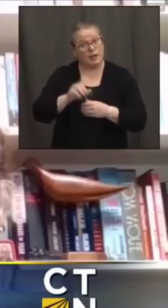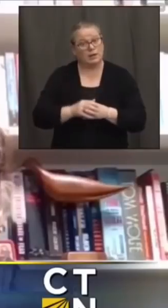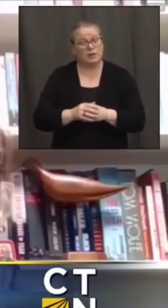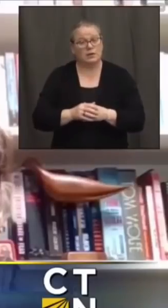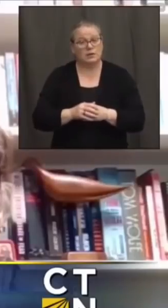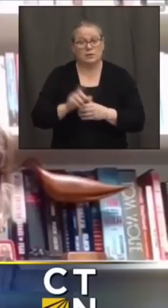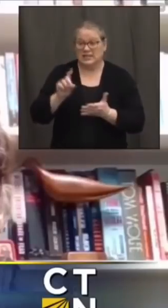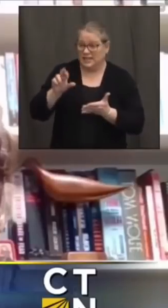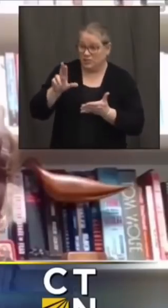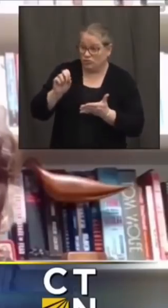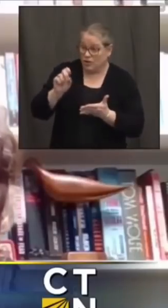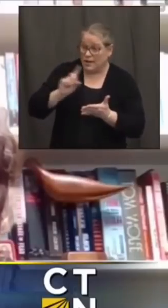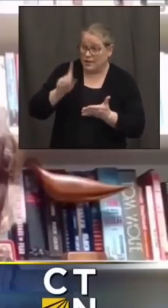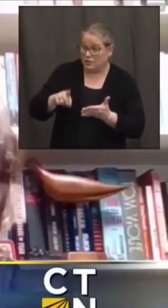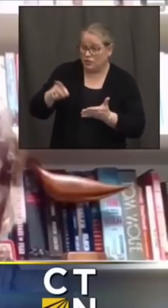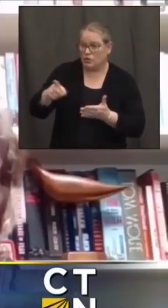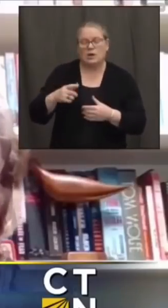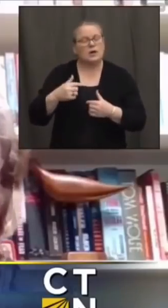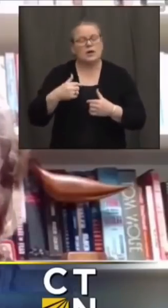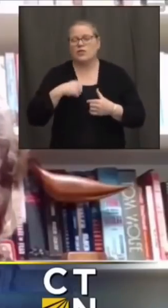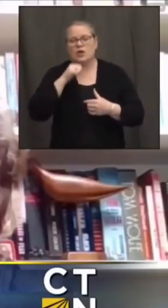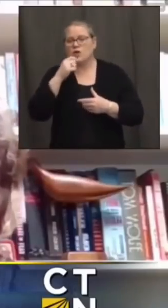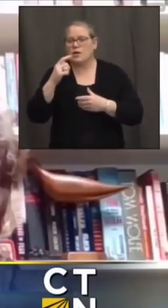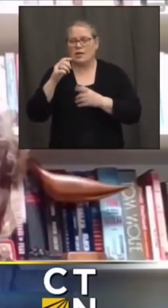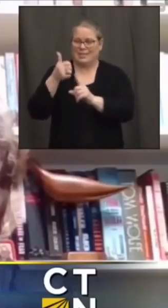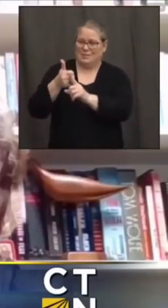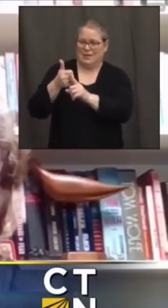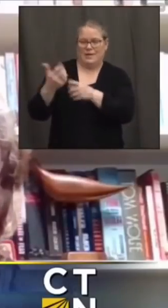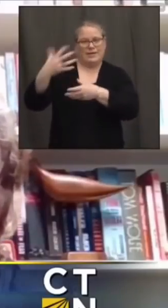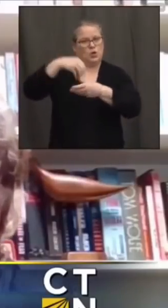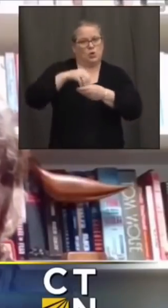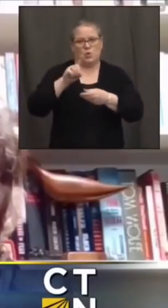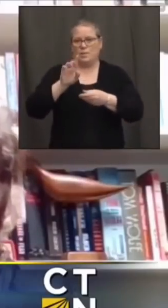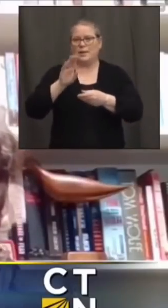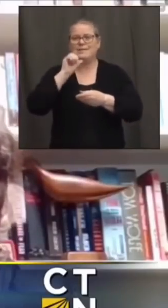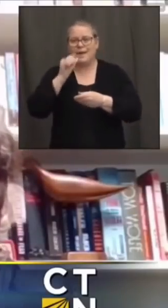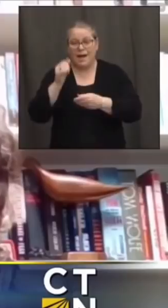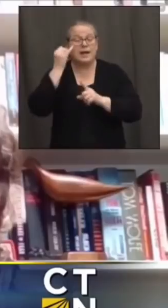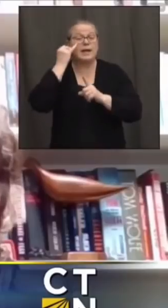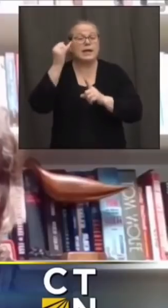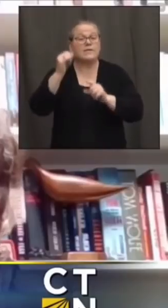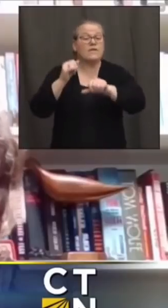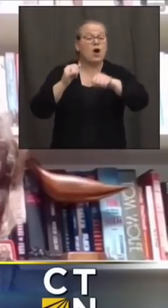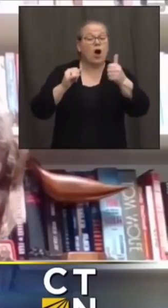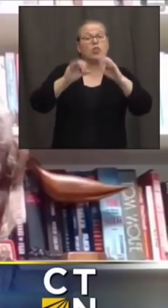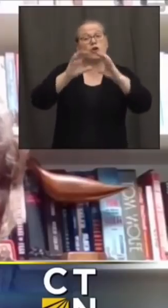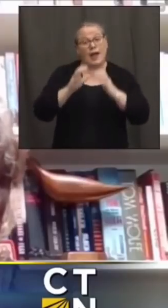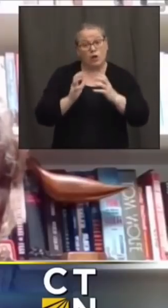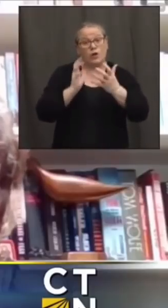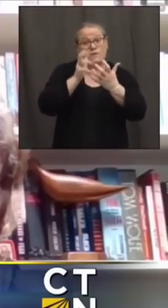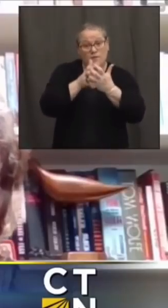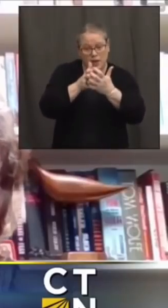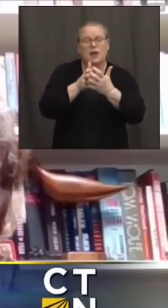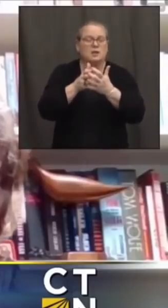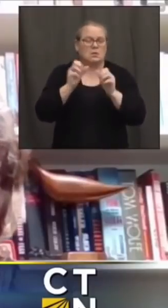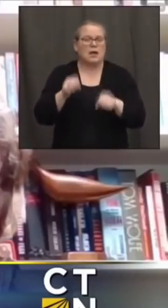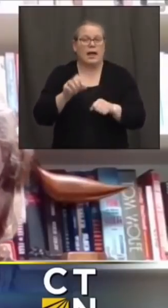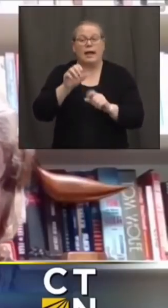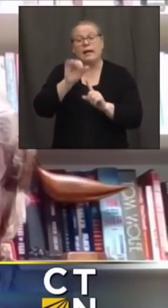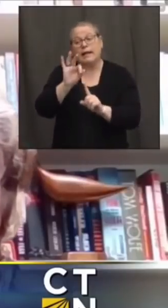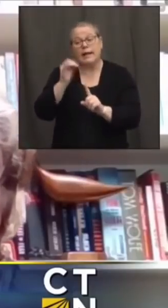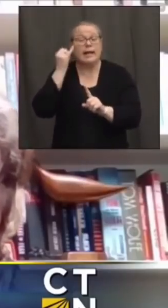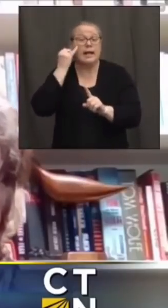to the extent that they fit in one of the other 1b categories so if they have a chronic condition or if they're between ages 65